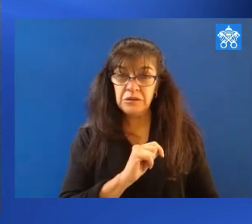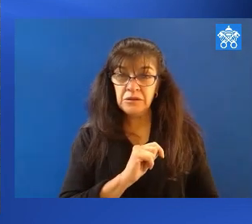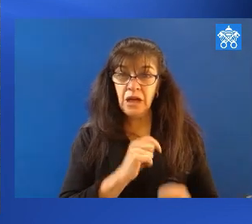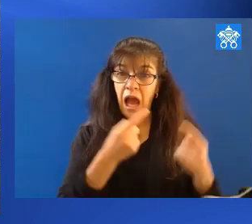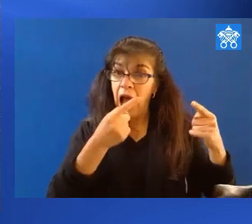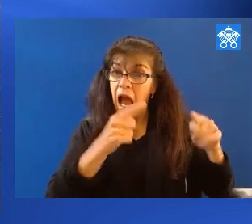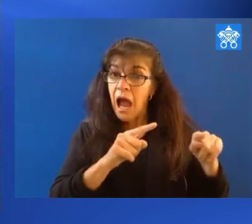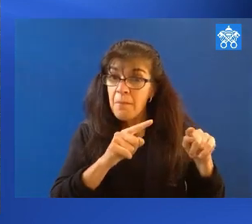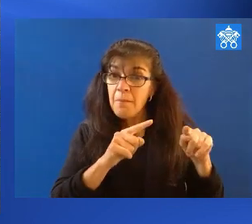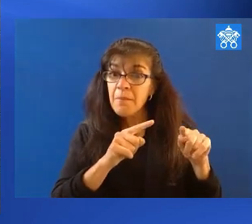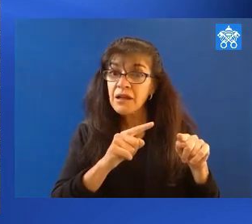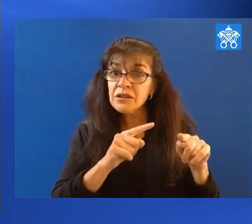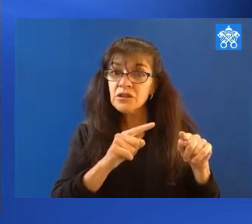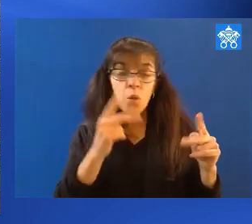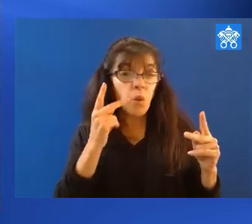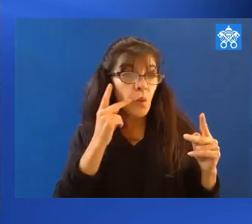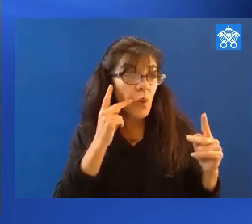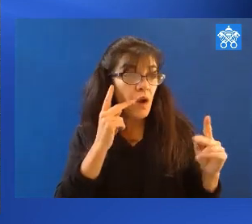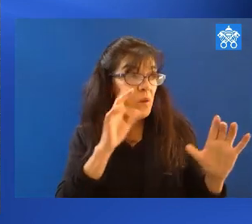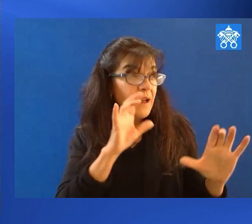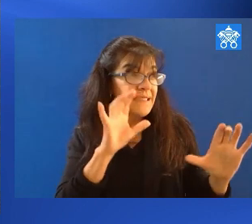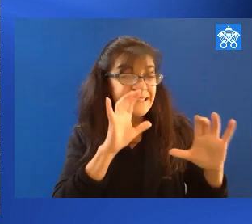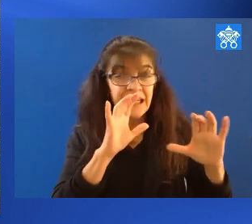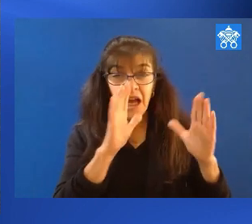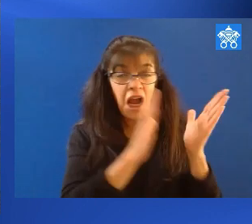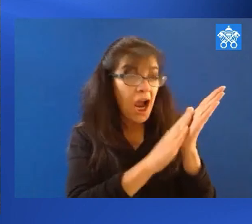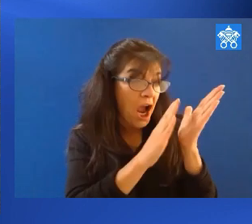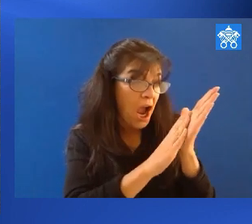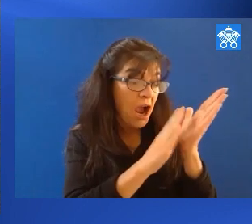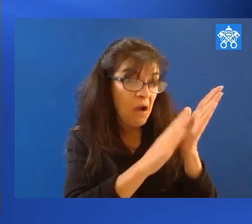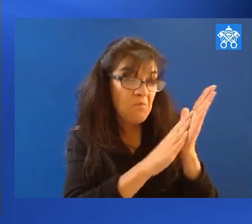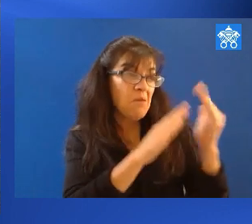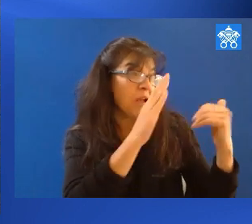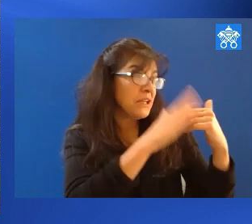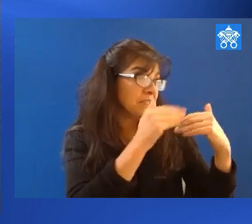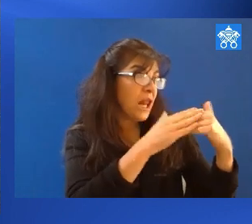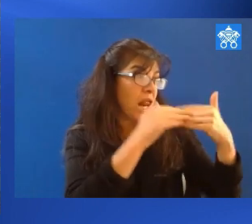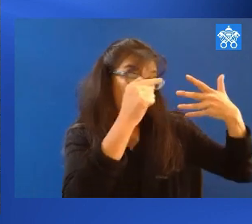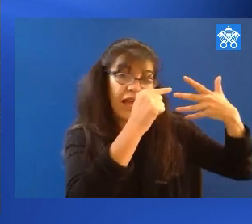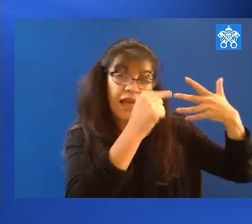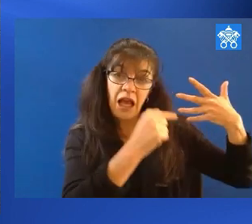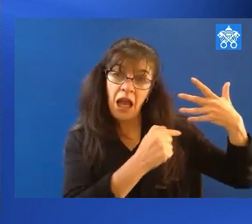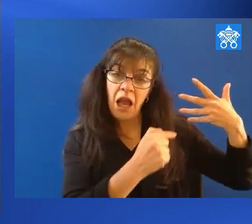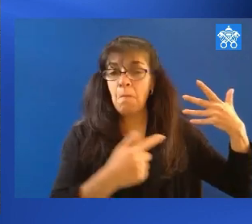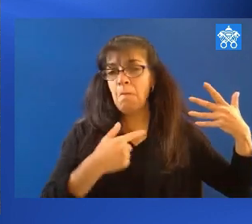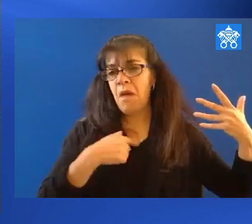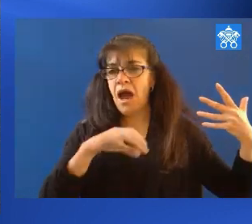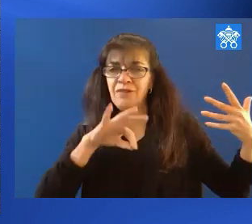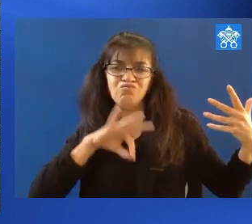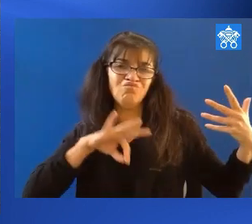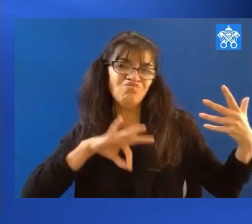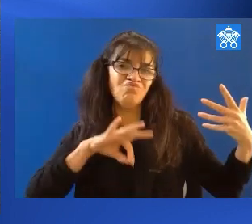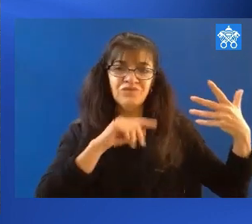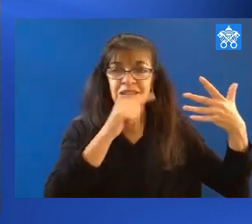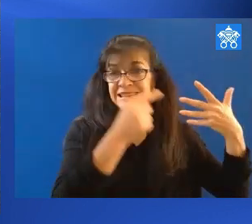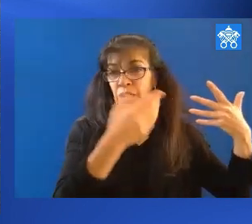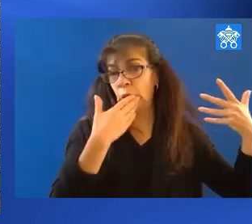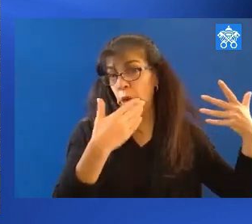It happens, for instance, when we seek compliments and always make a list of our own merits,